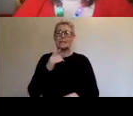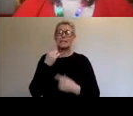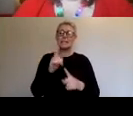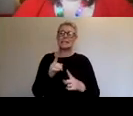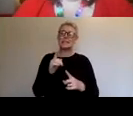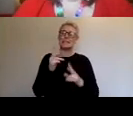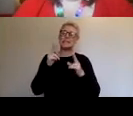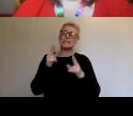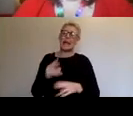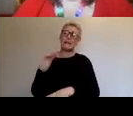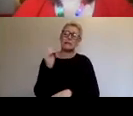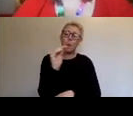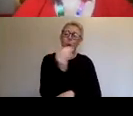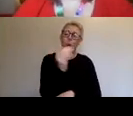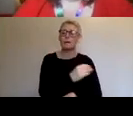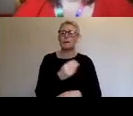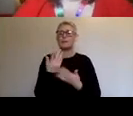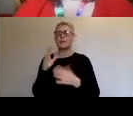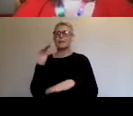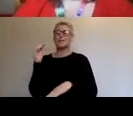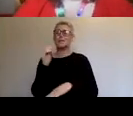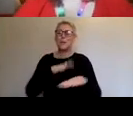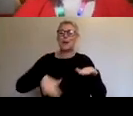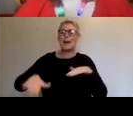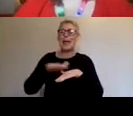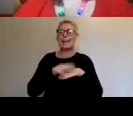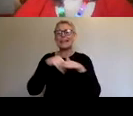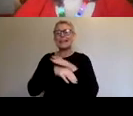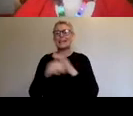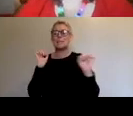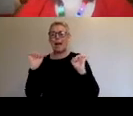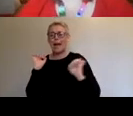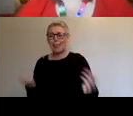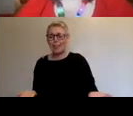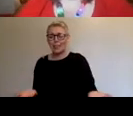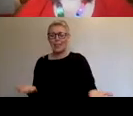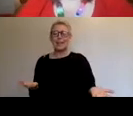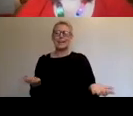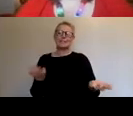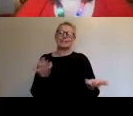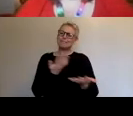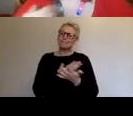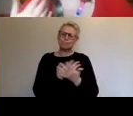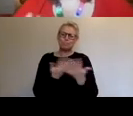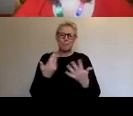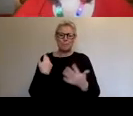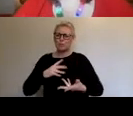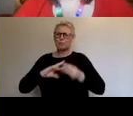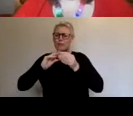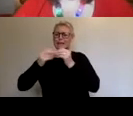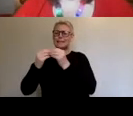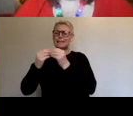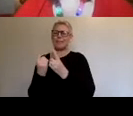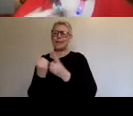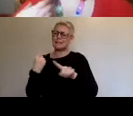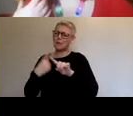amazing Swan Lake in bathtubs. There was that early pandemic. Lots of people were making stuff really, really quickly. But audiences were